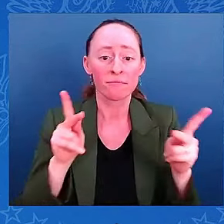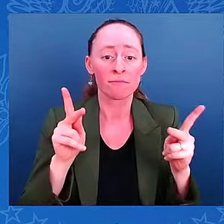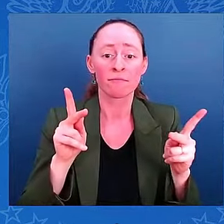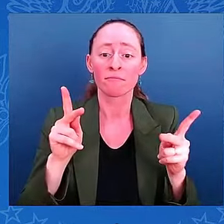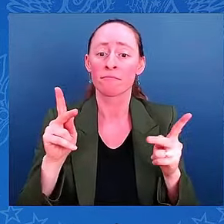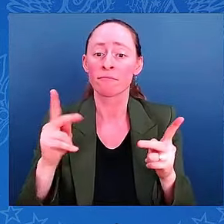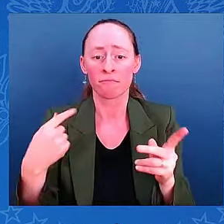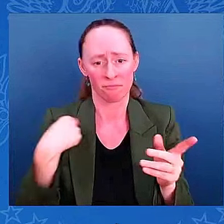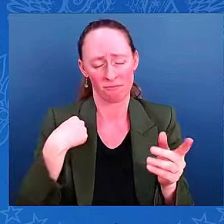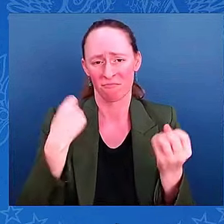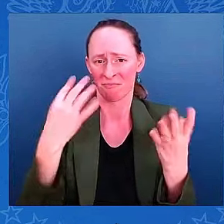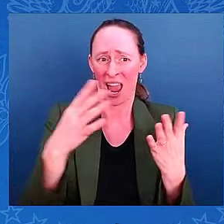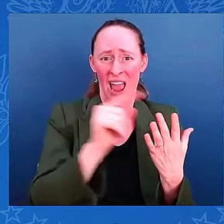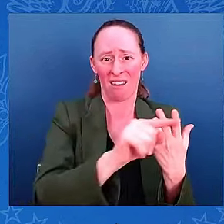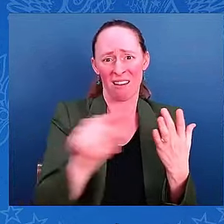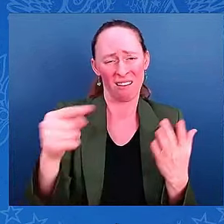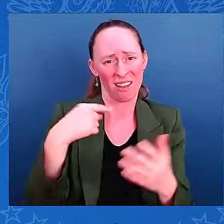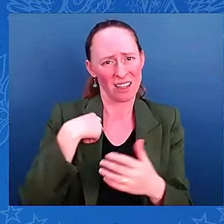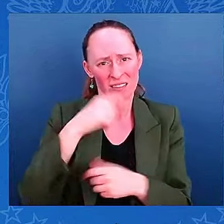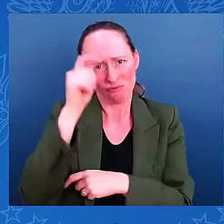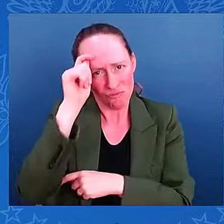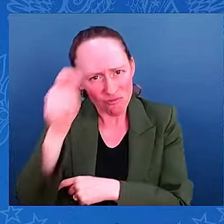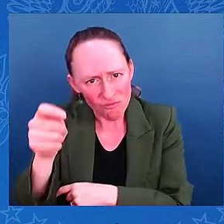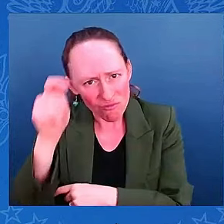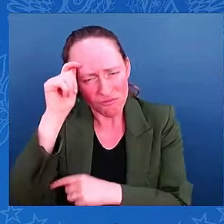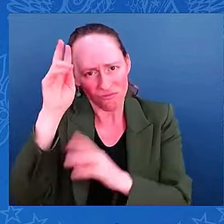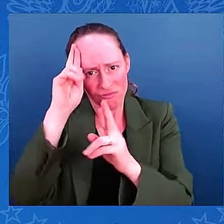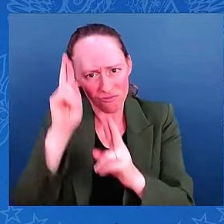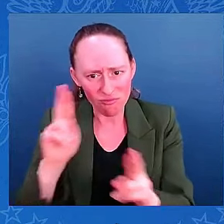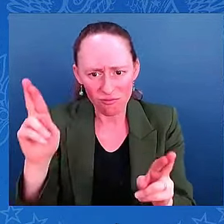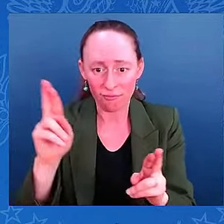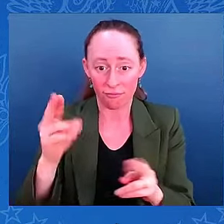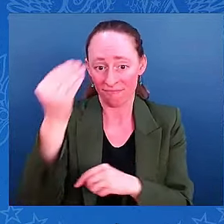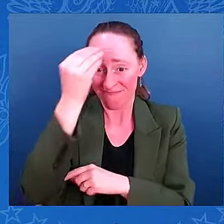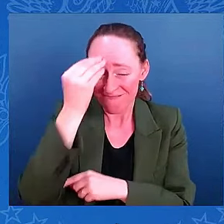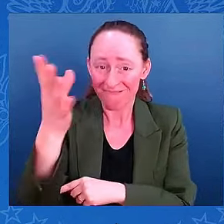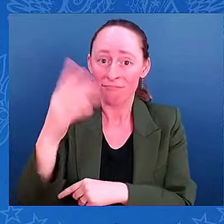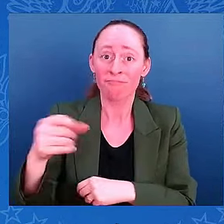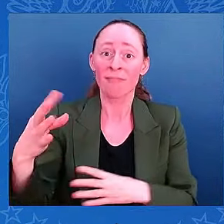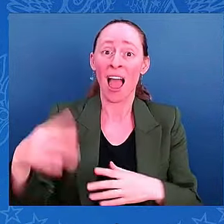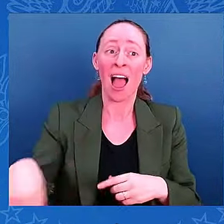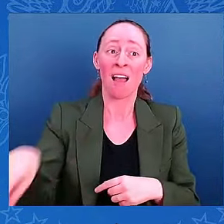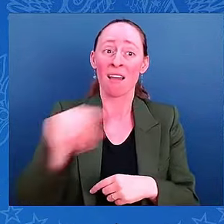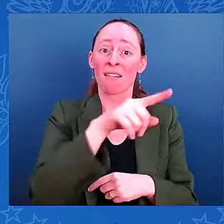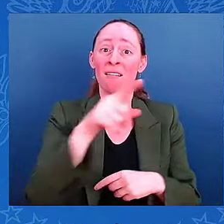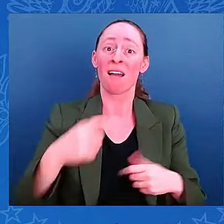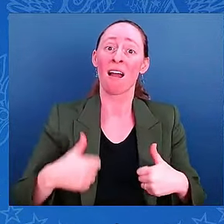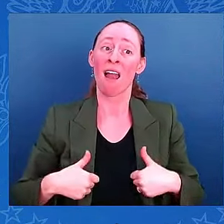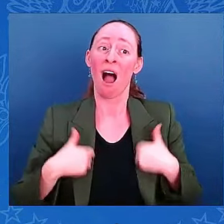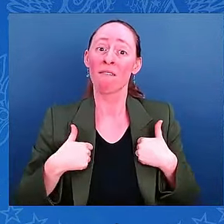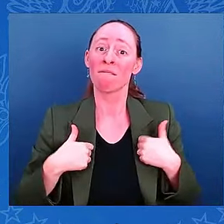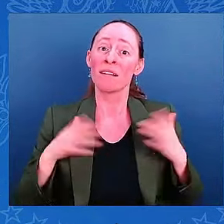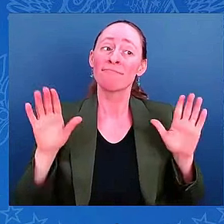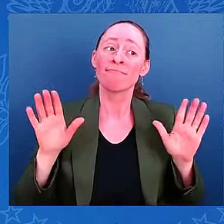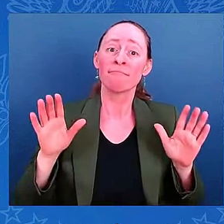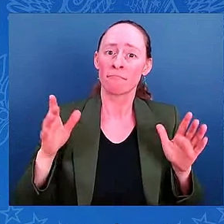folks are risking their lives, risking their lives to help other people. mean, this is Americans helping Americans in